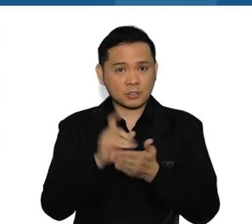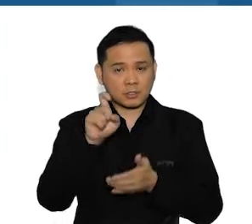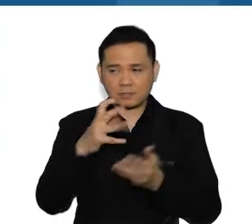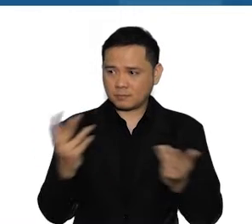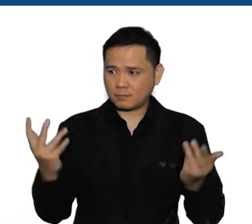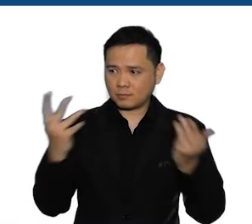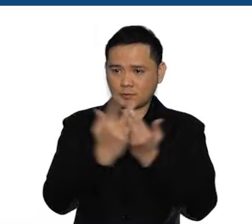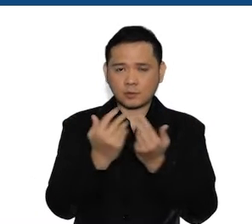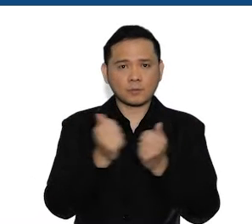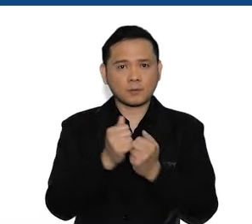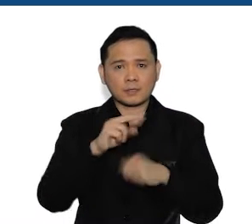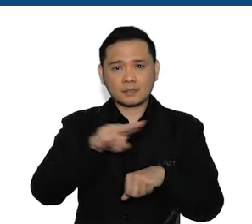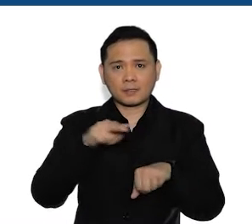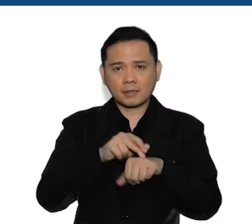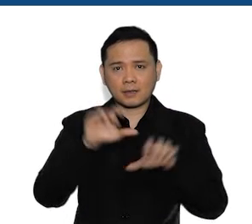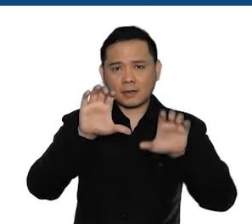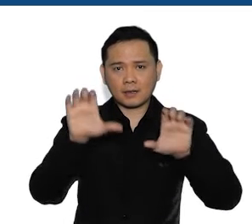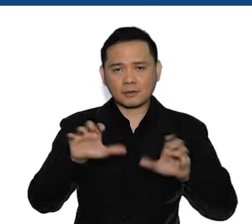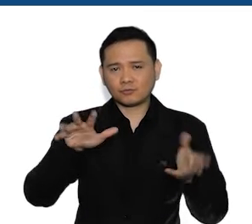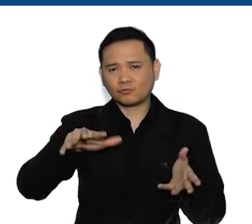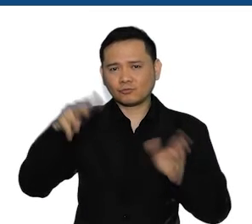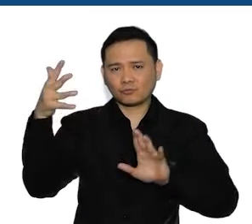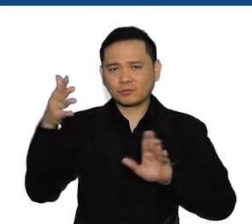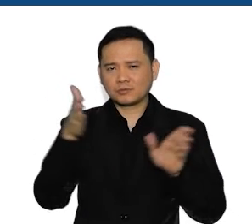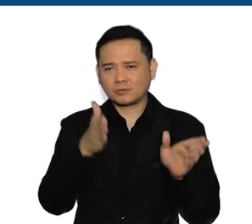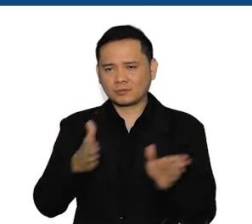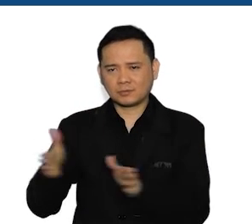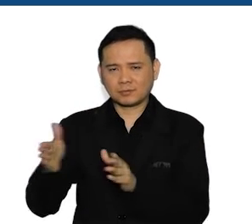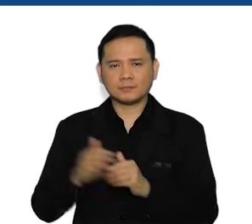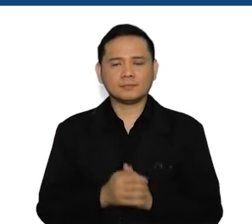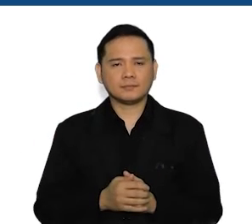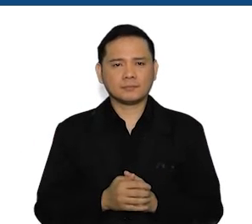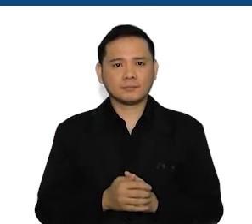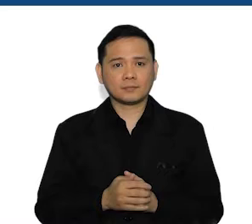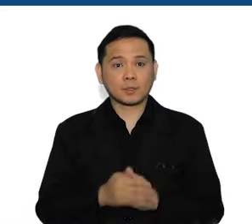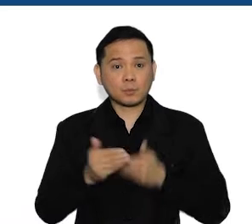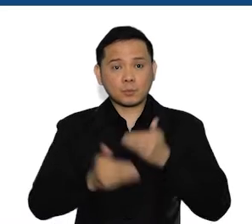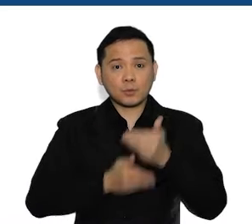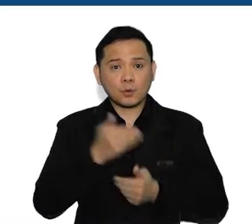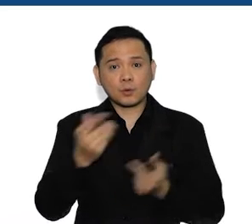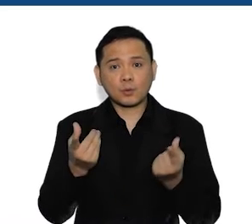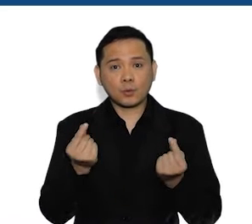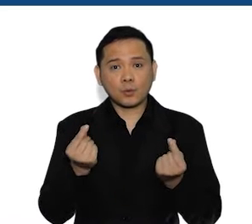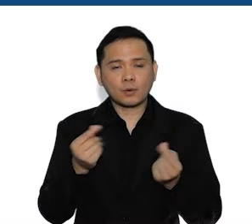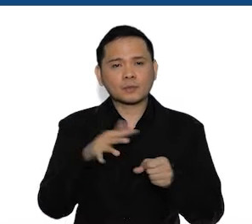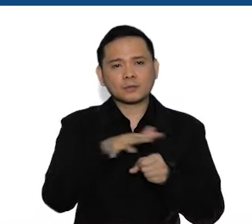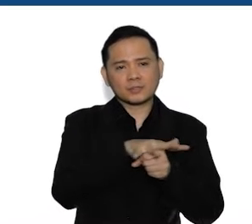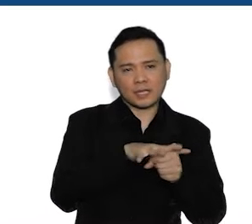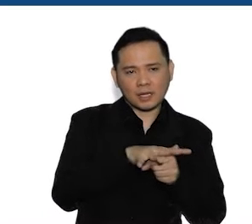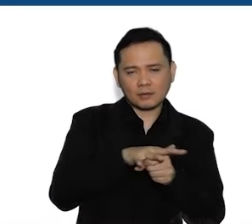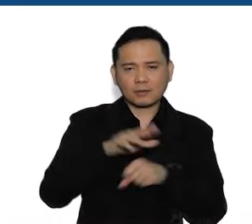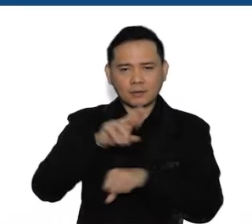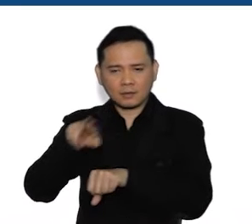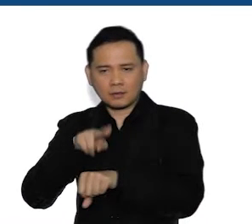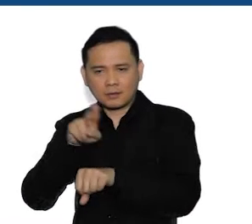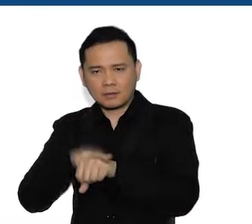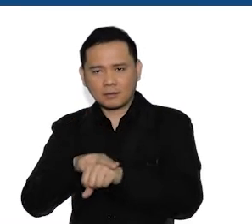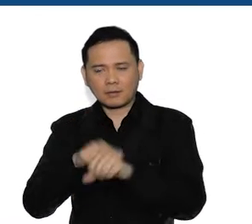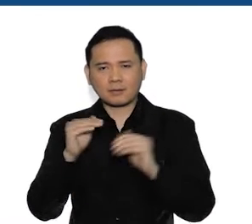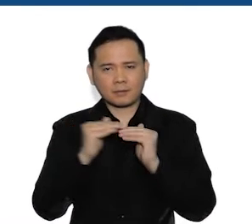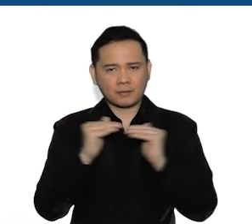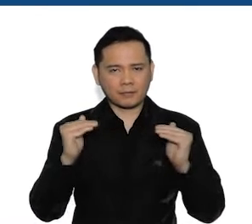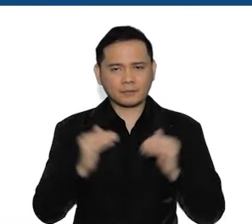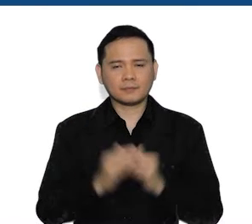local budget, aligning with the National Climate Change Action Plan. This process is done both at the national